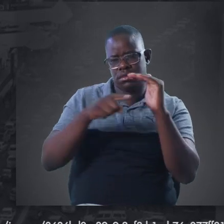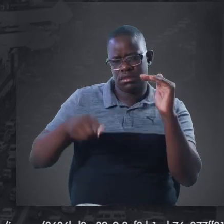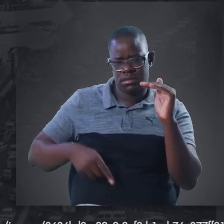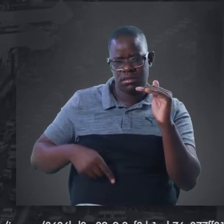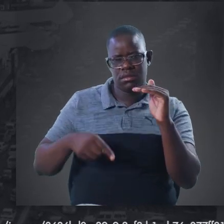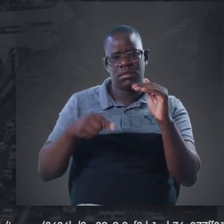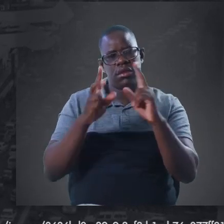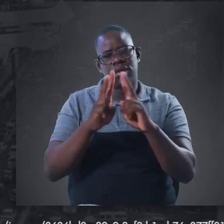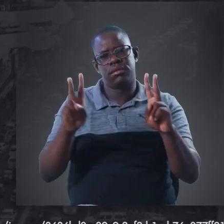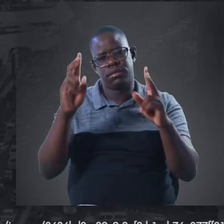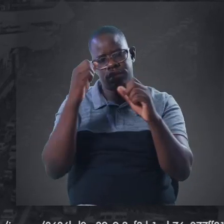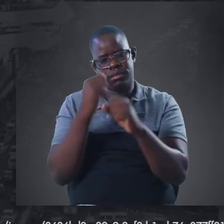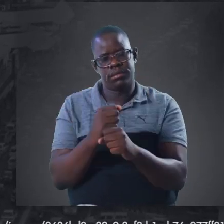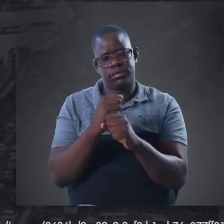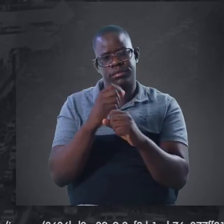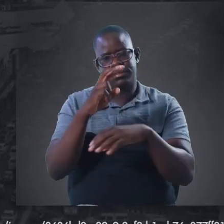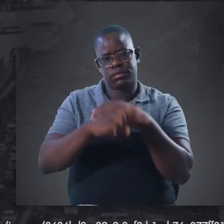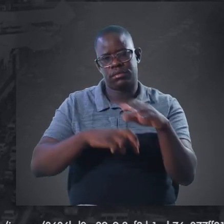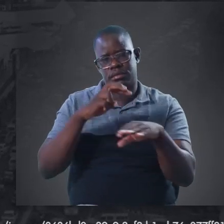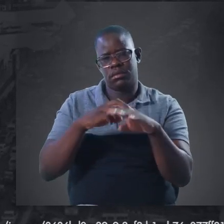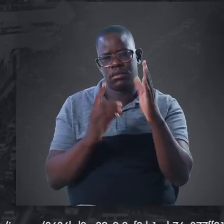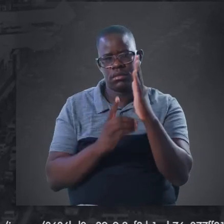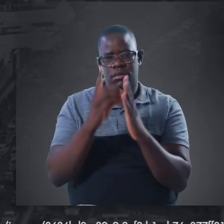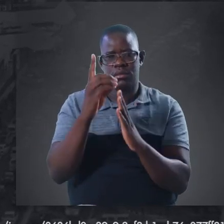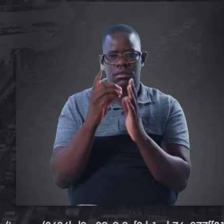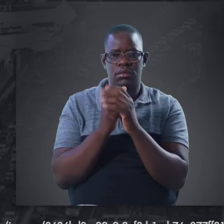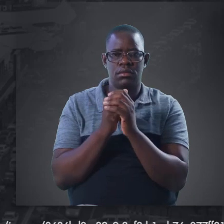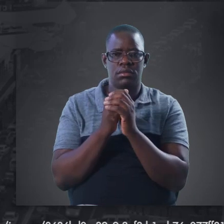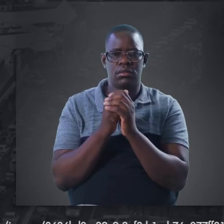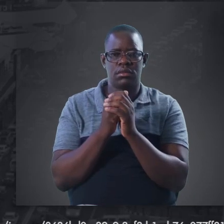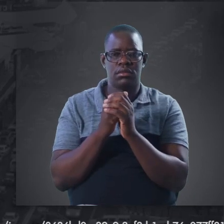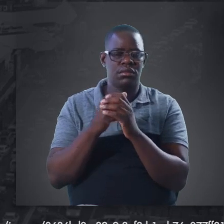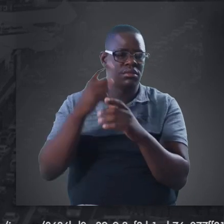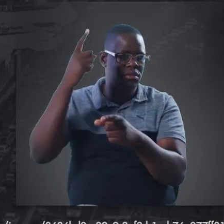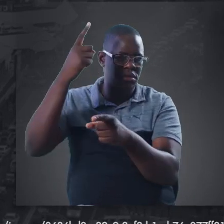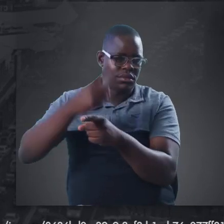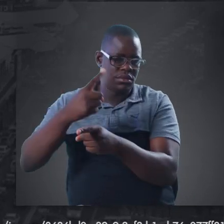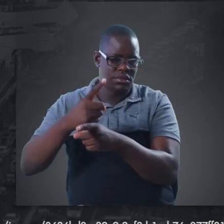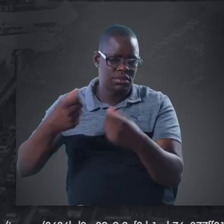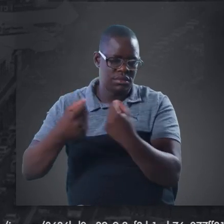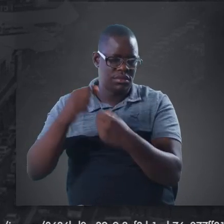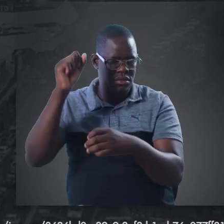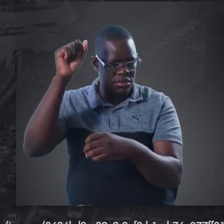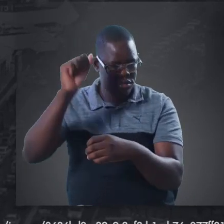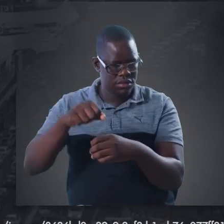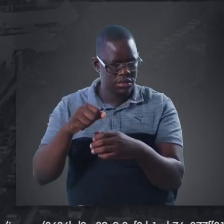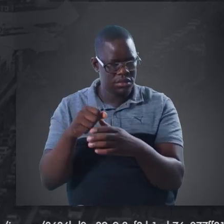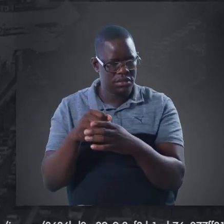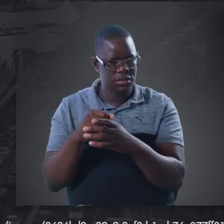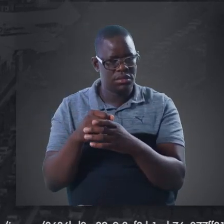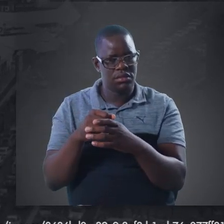education, international relations, you know, nation building, peace and stability, and planning for development.